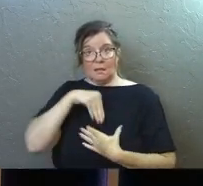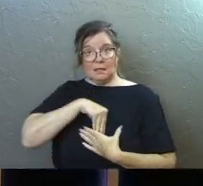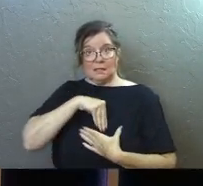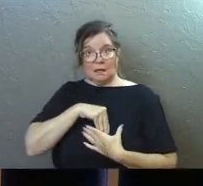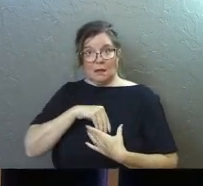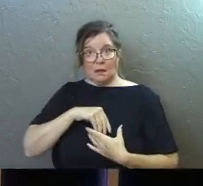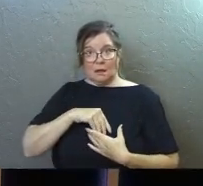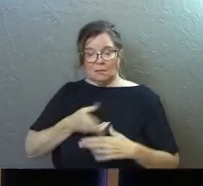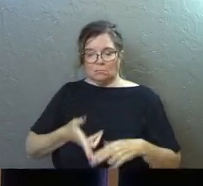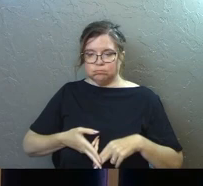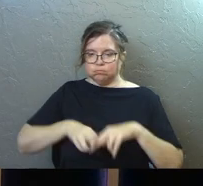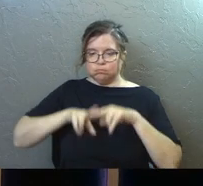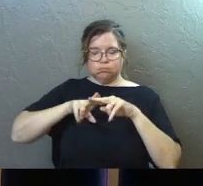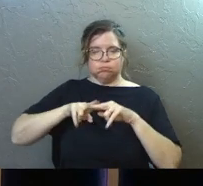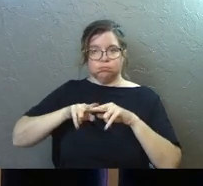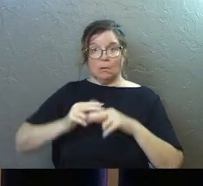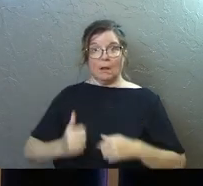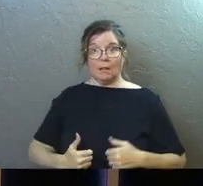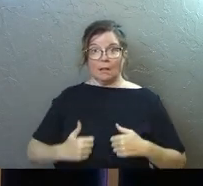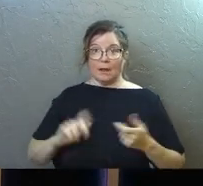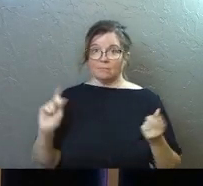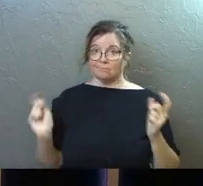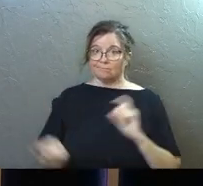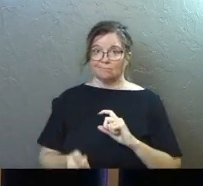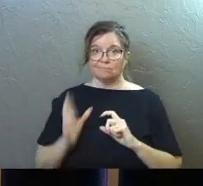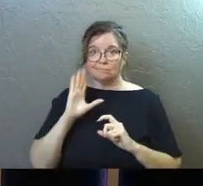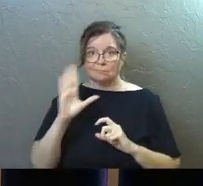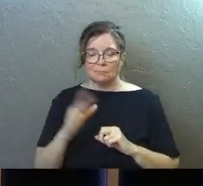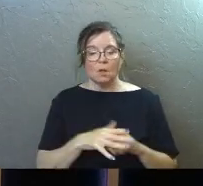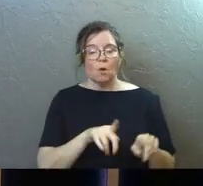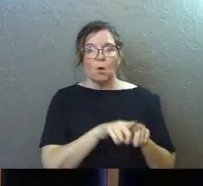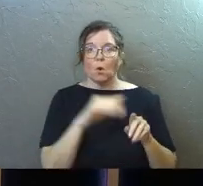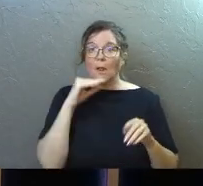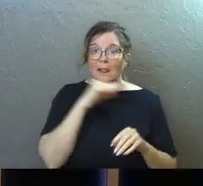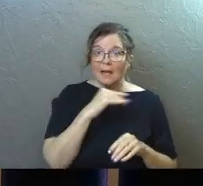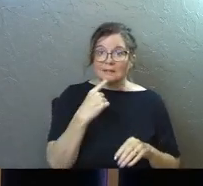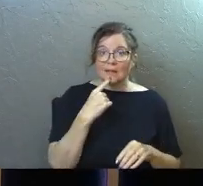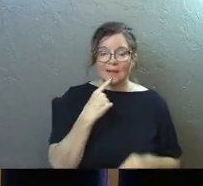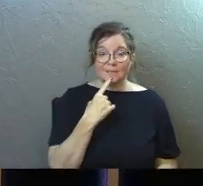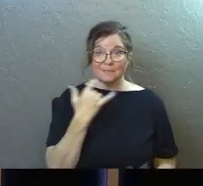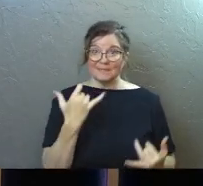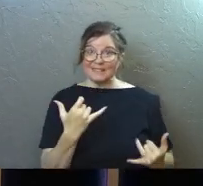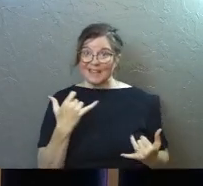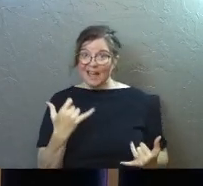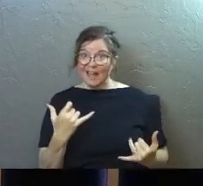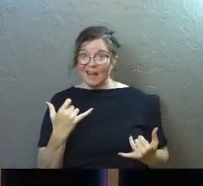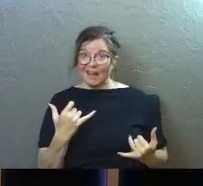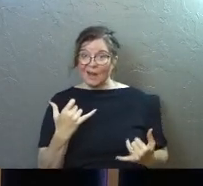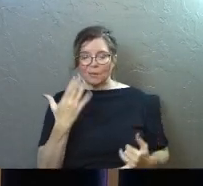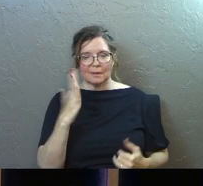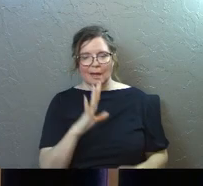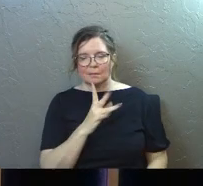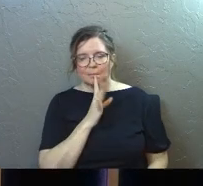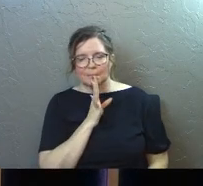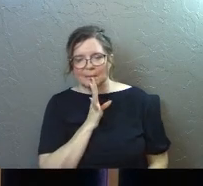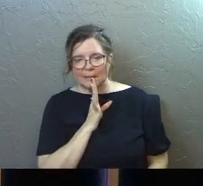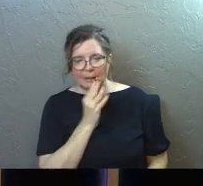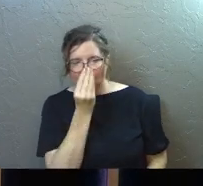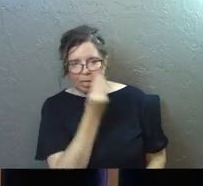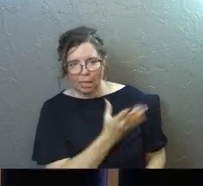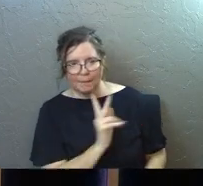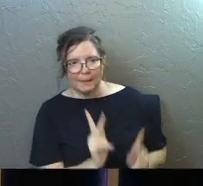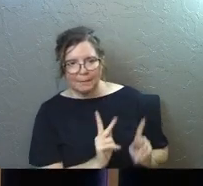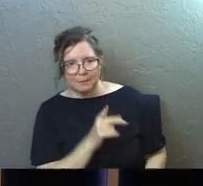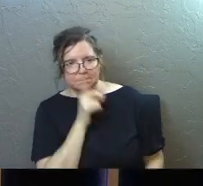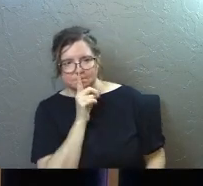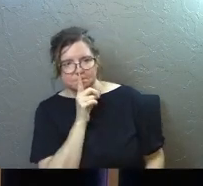whole life. There's also a lie that says that God doesn't speak to people these days. And so there